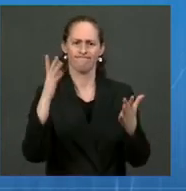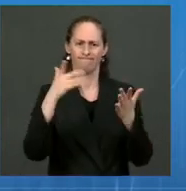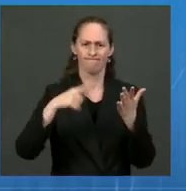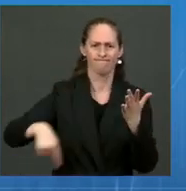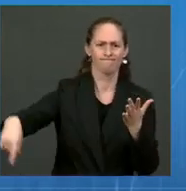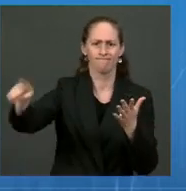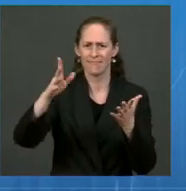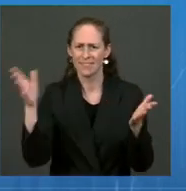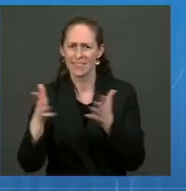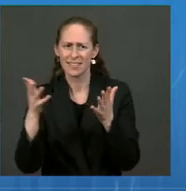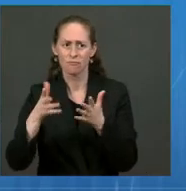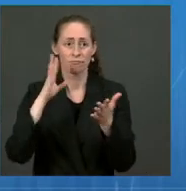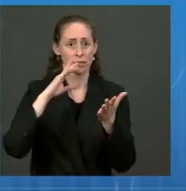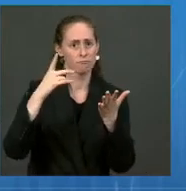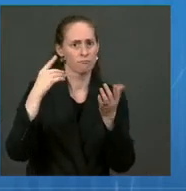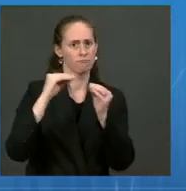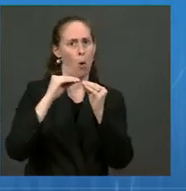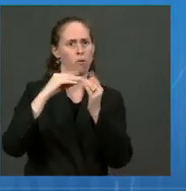next week.